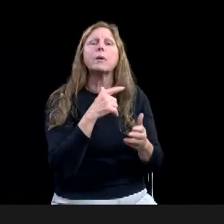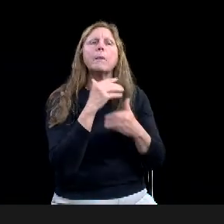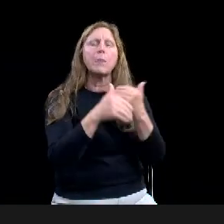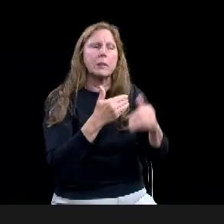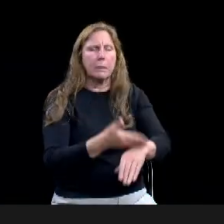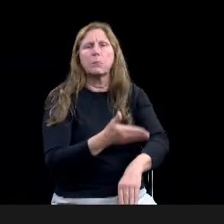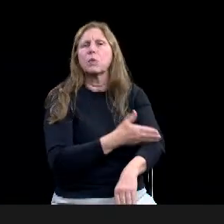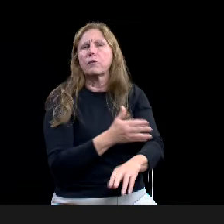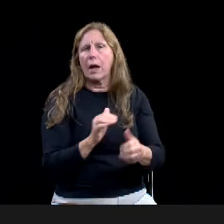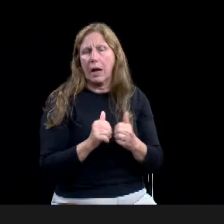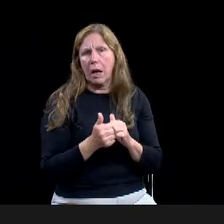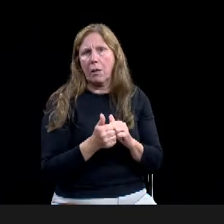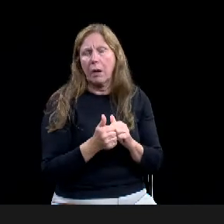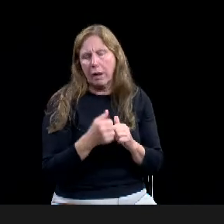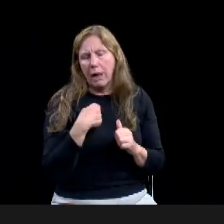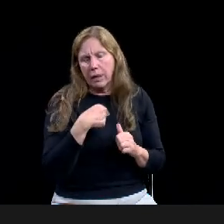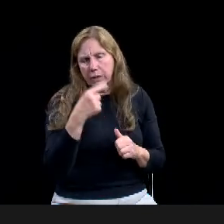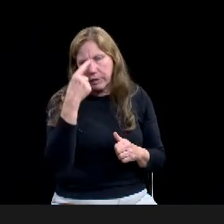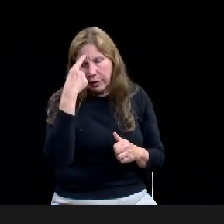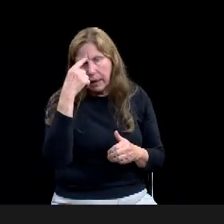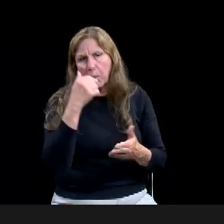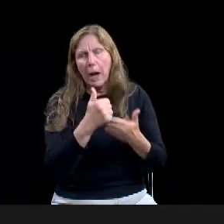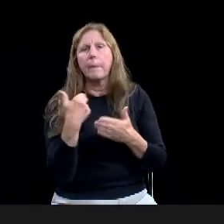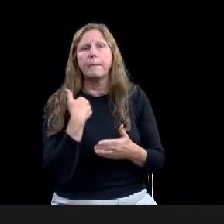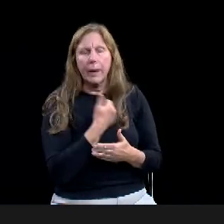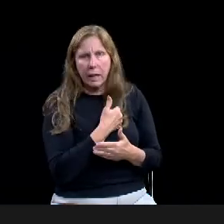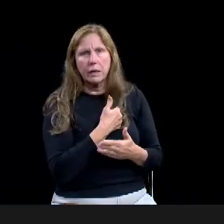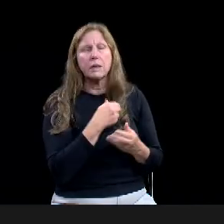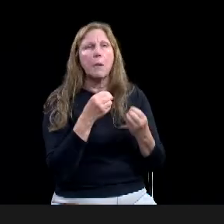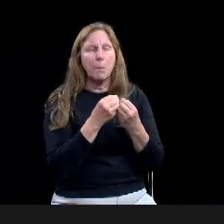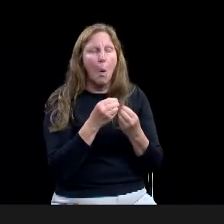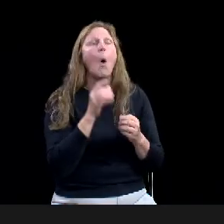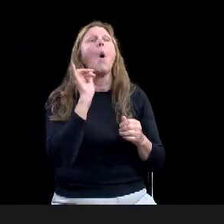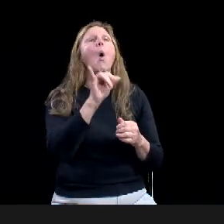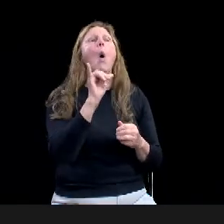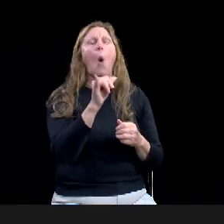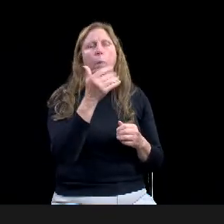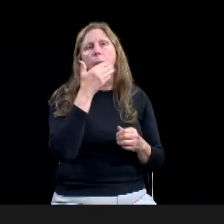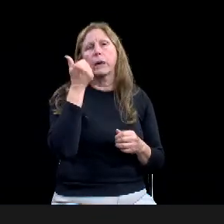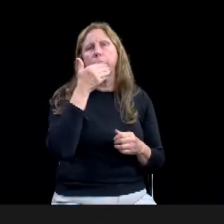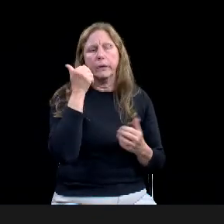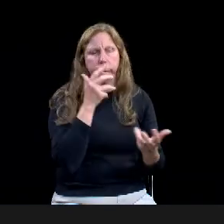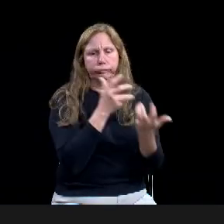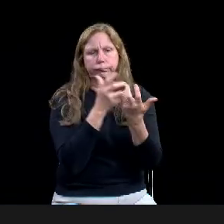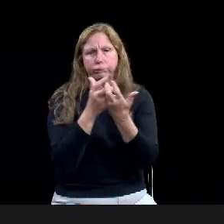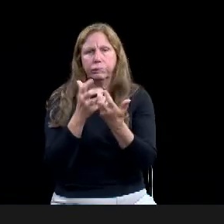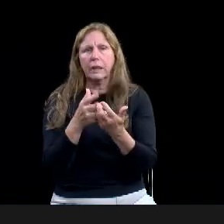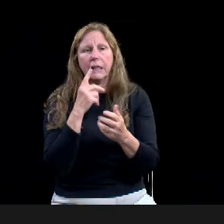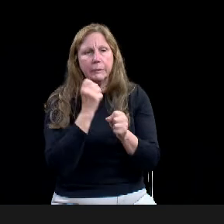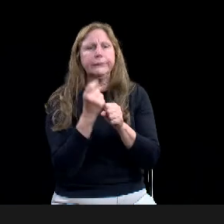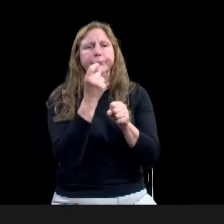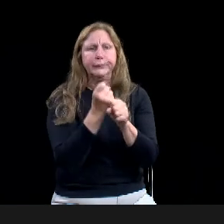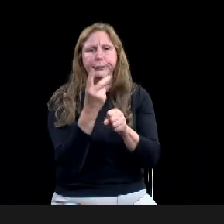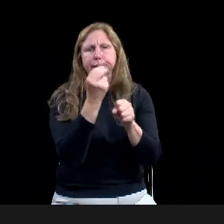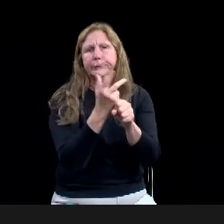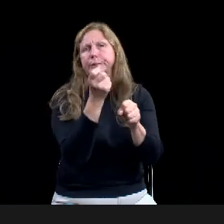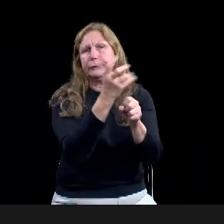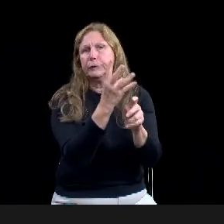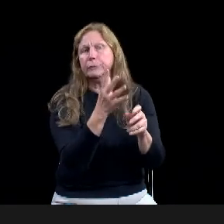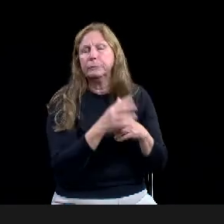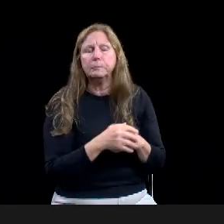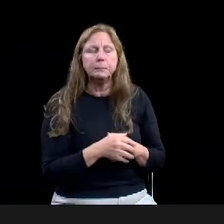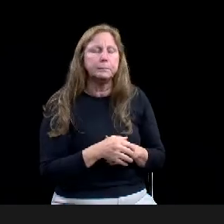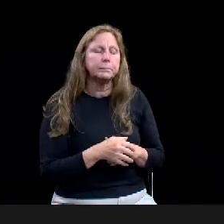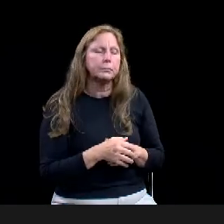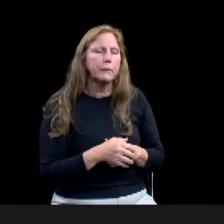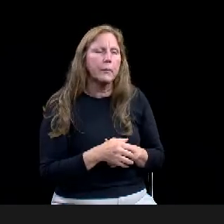years, um, while really making this program successful. Yes, sir. And we, we would be very open to the